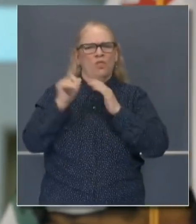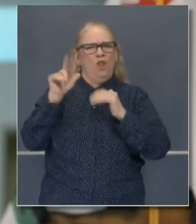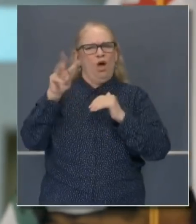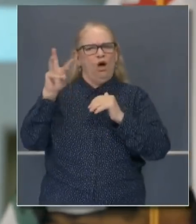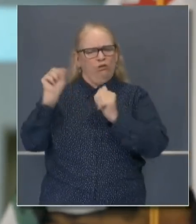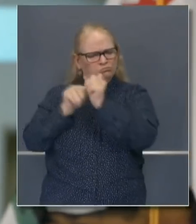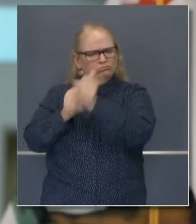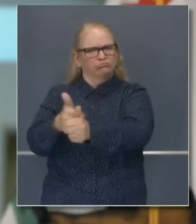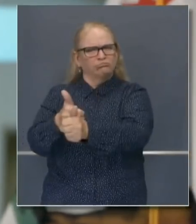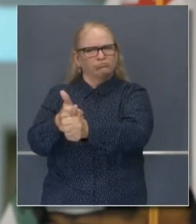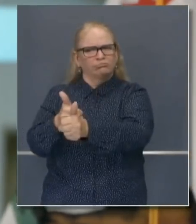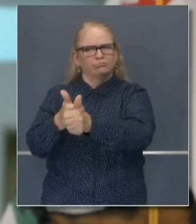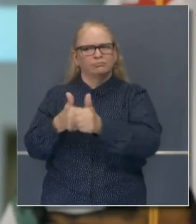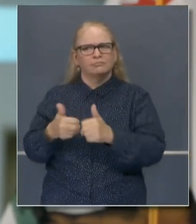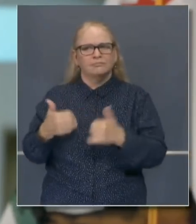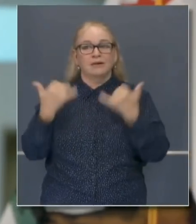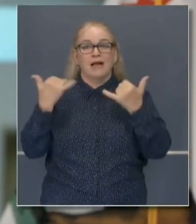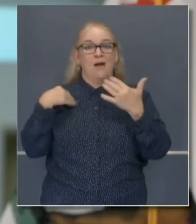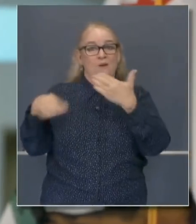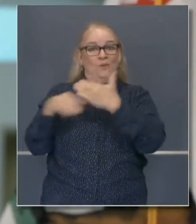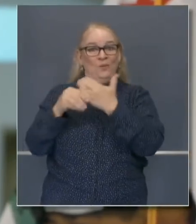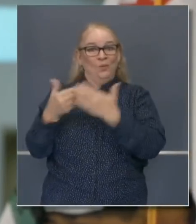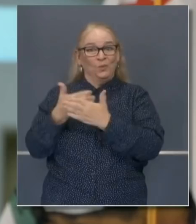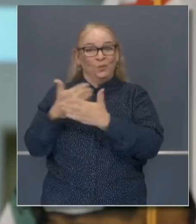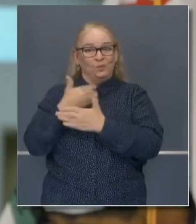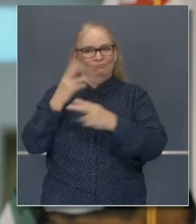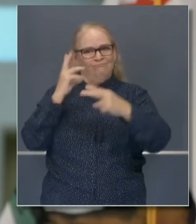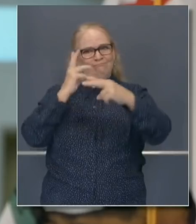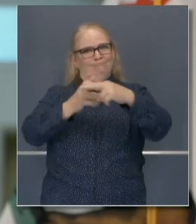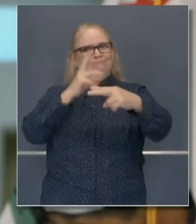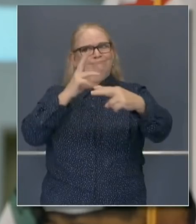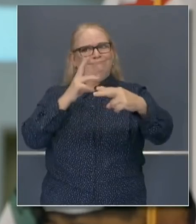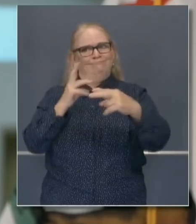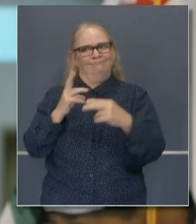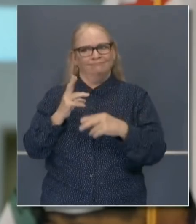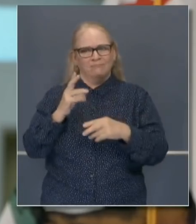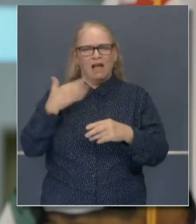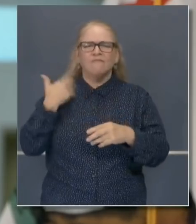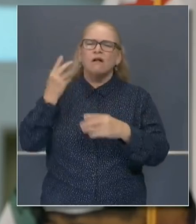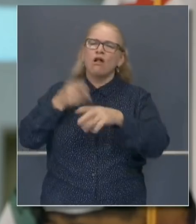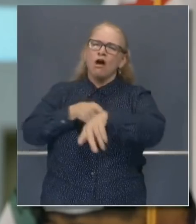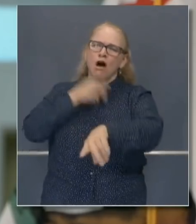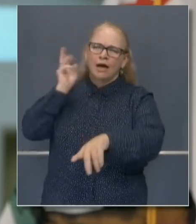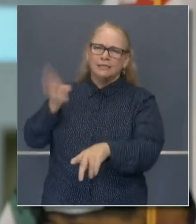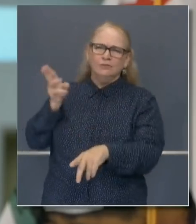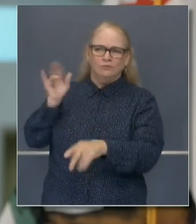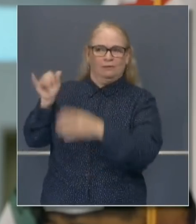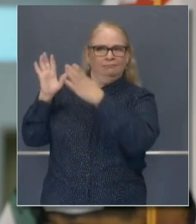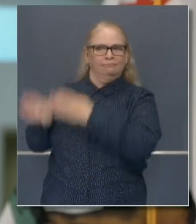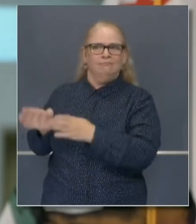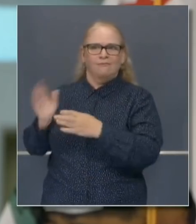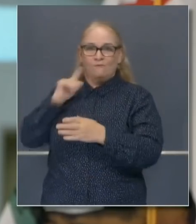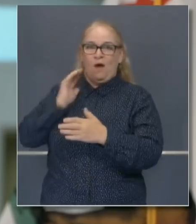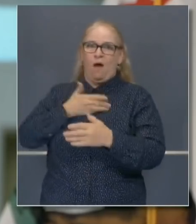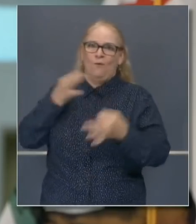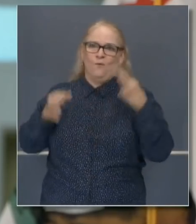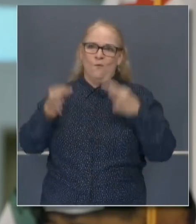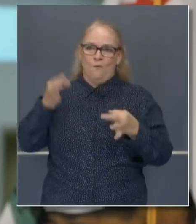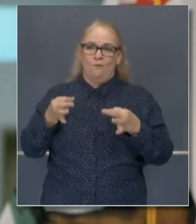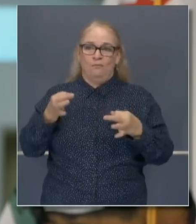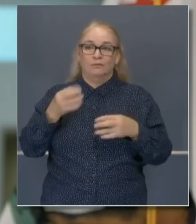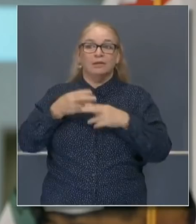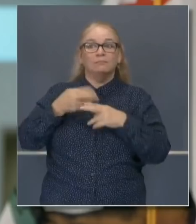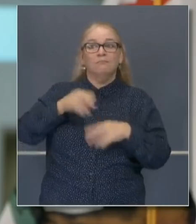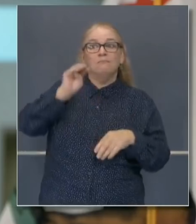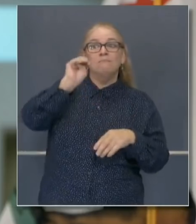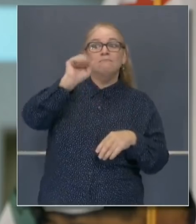another distinguished name to that long legacy of jurisprudence. Judge Martin Jenkins is both a product and a protector